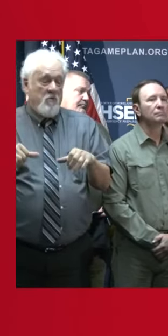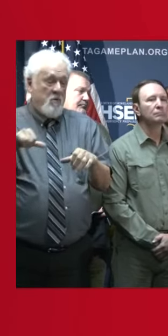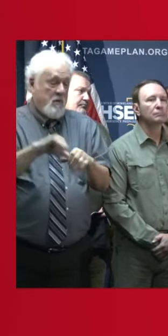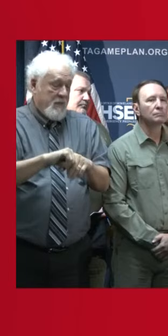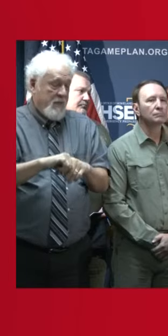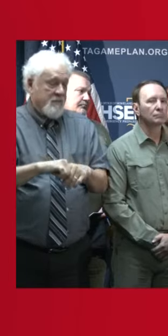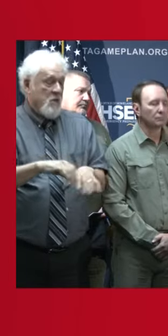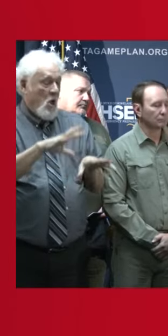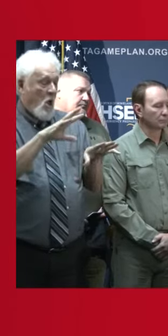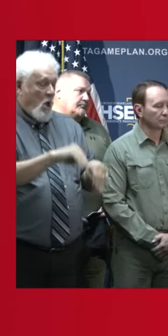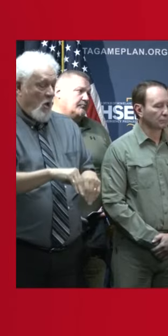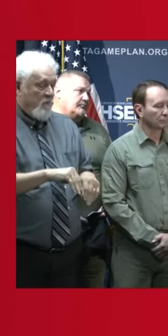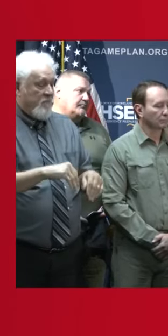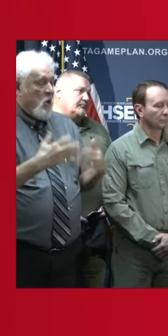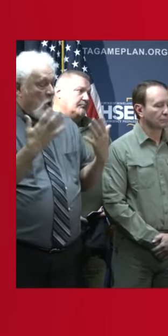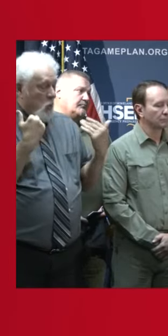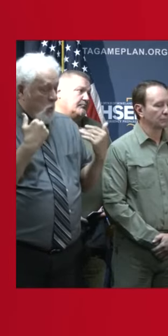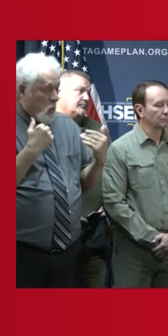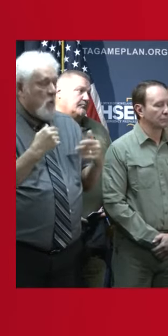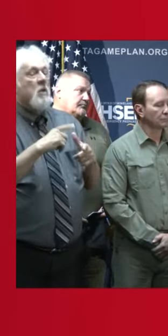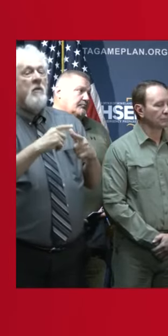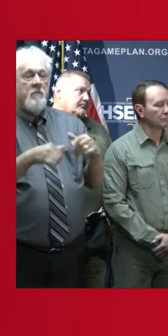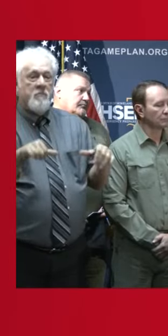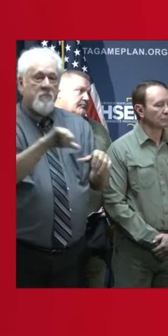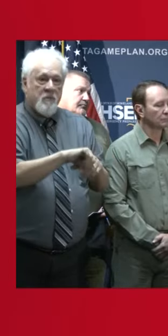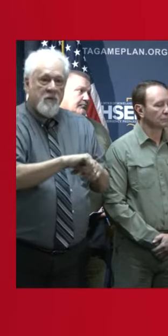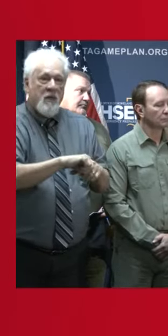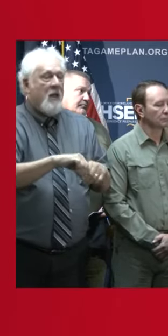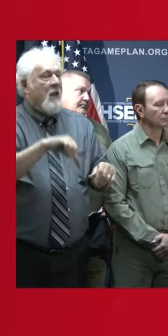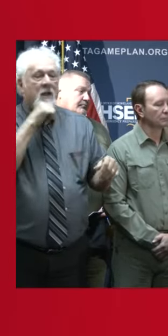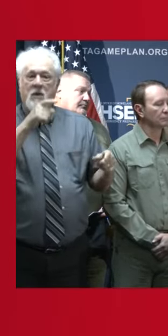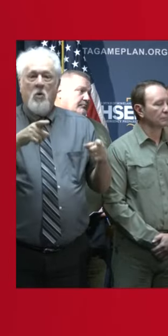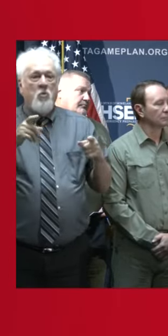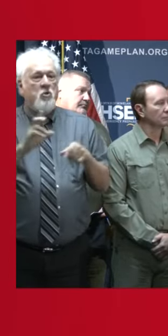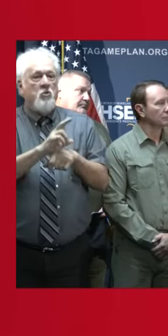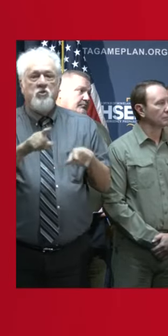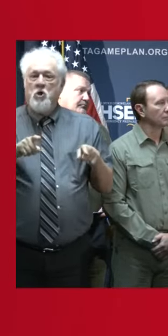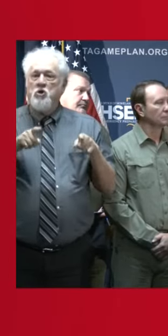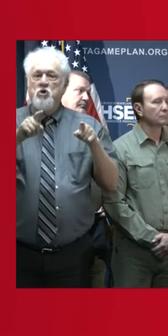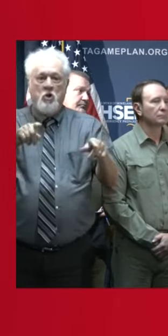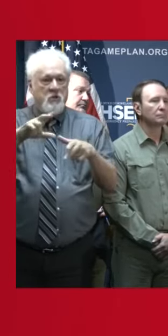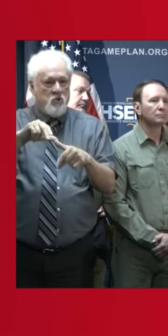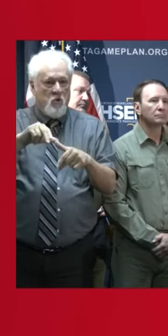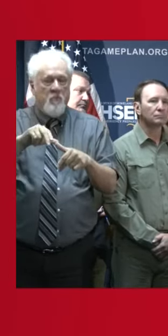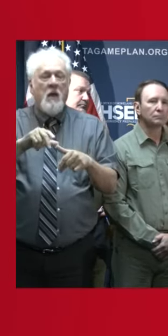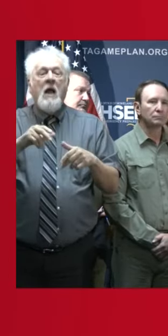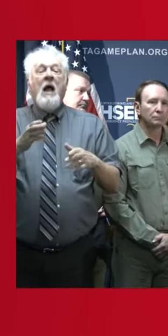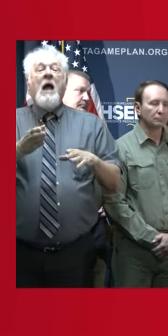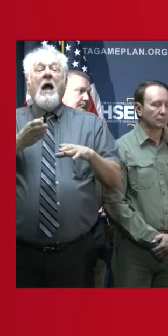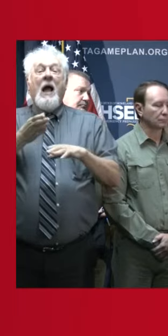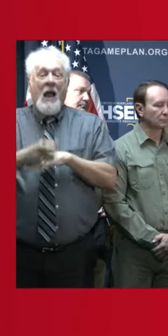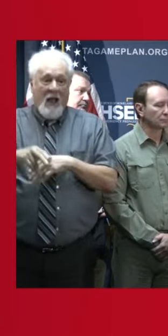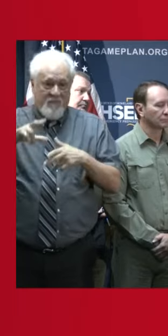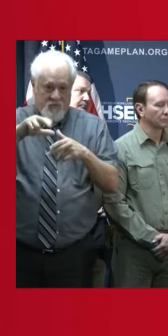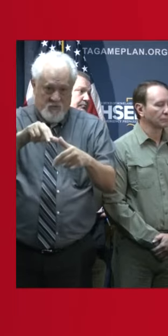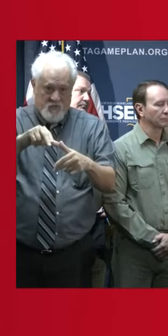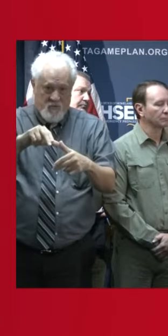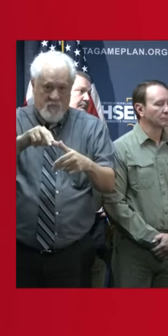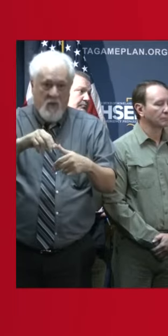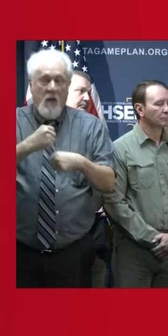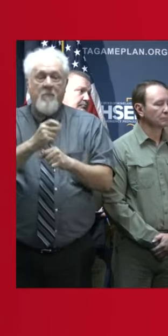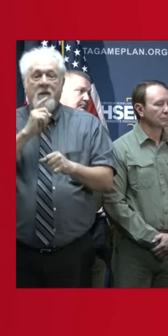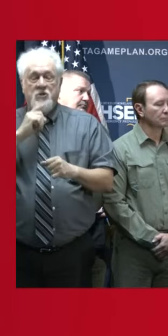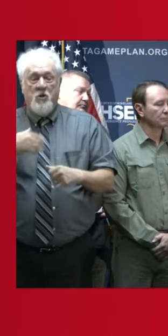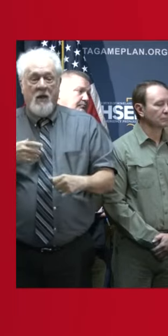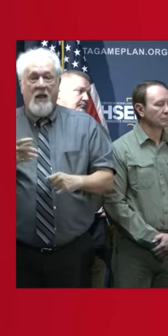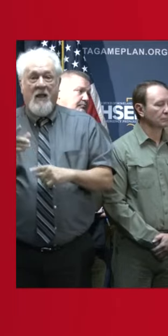cool for 15 to 20 minutes. Never use it during the storm. Use it after the storm. Make sure you have a fire extinguisher close by, and make